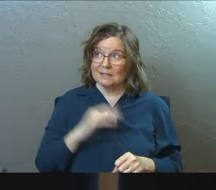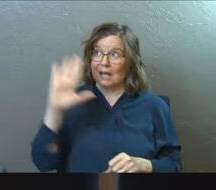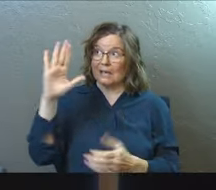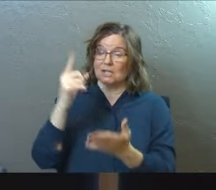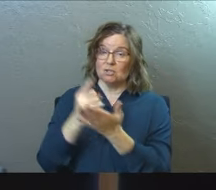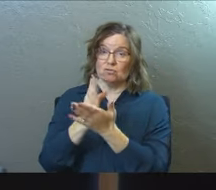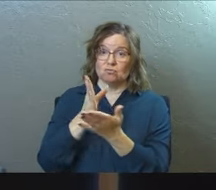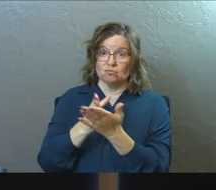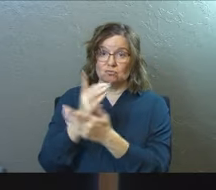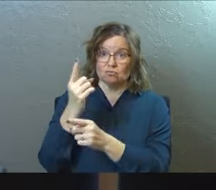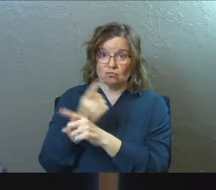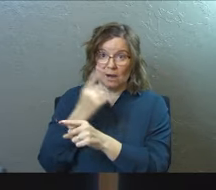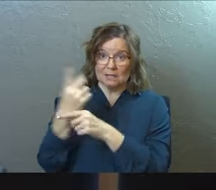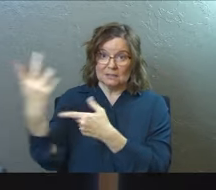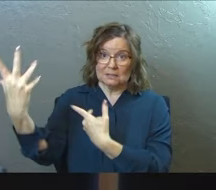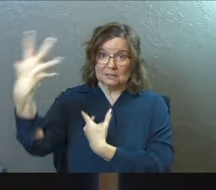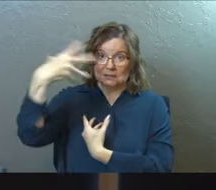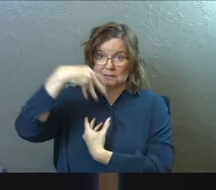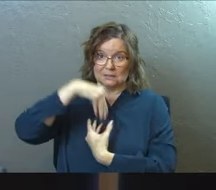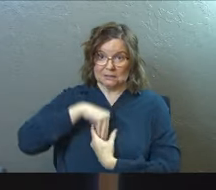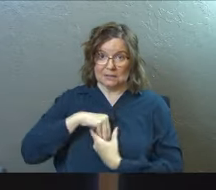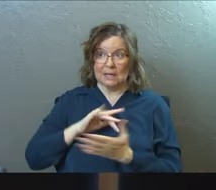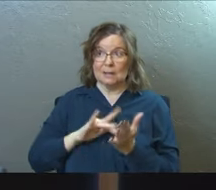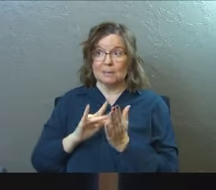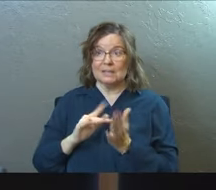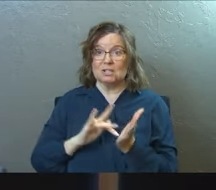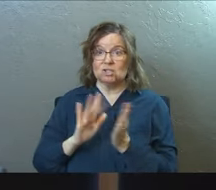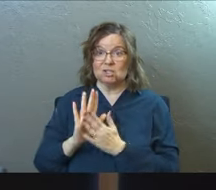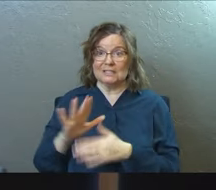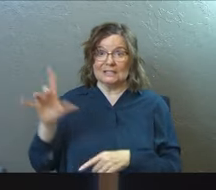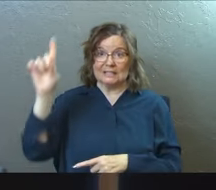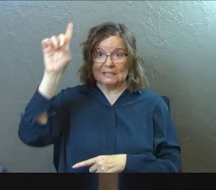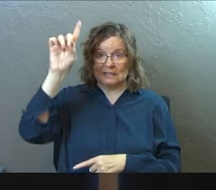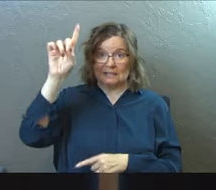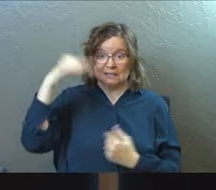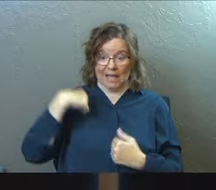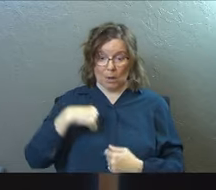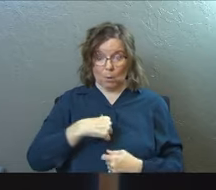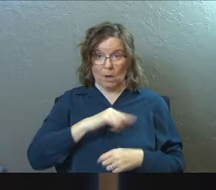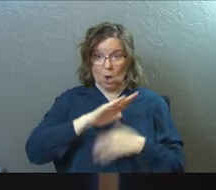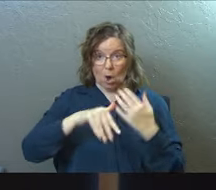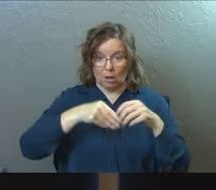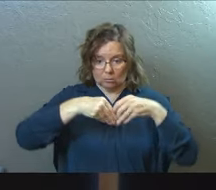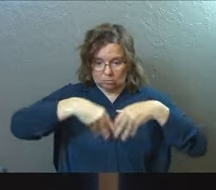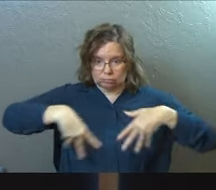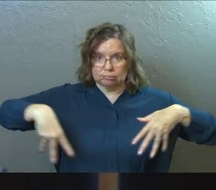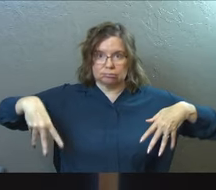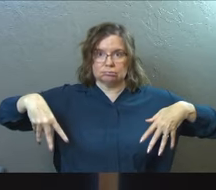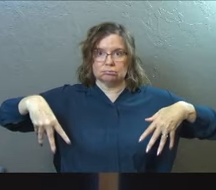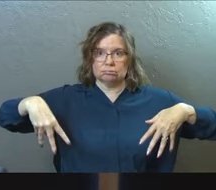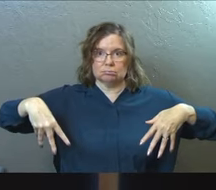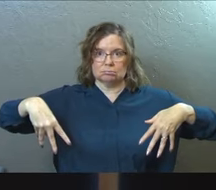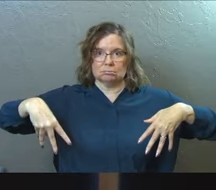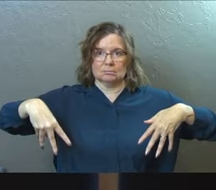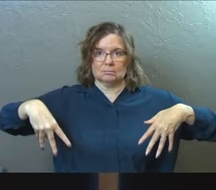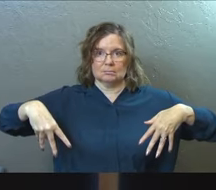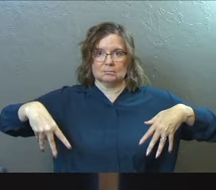righteousness to us, it means that Jesus is up here and we're all down here level at the foot of the cross.